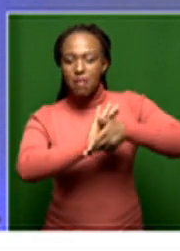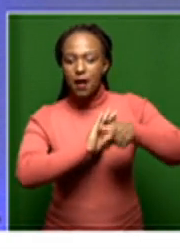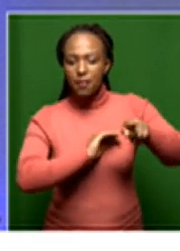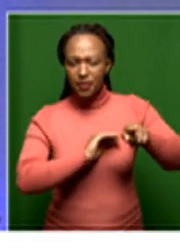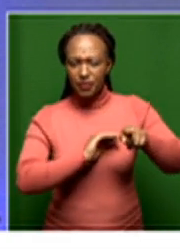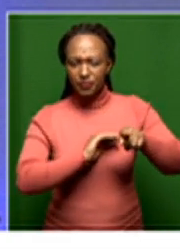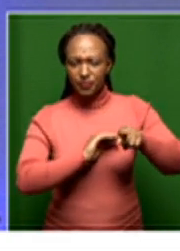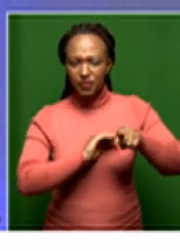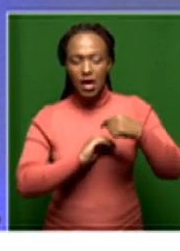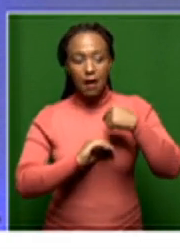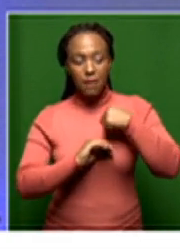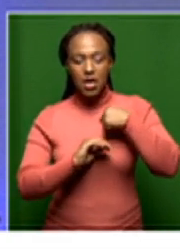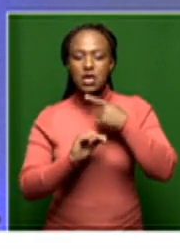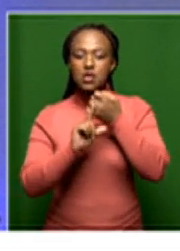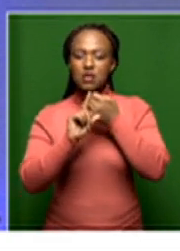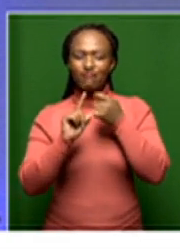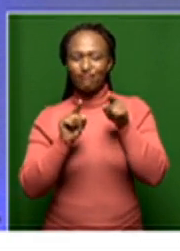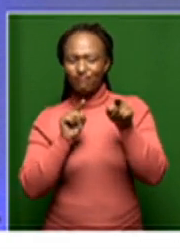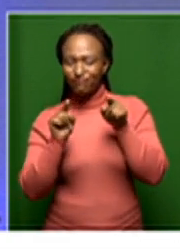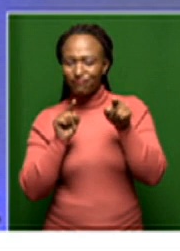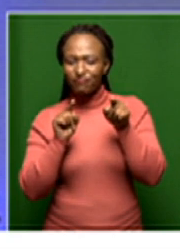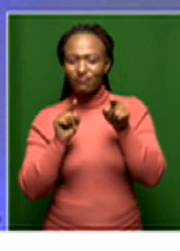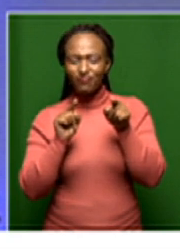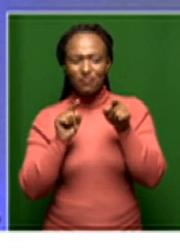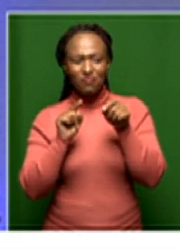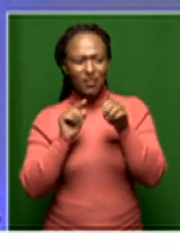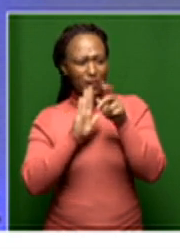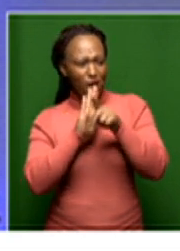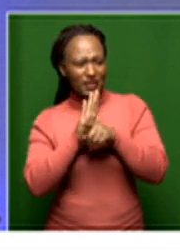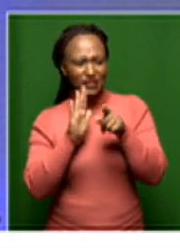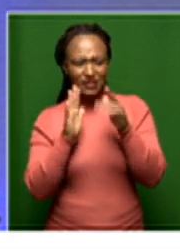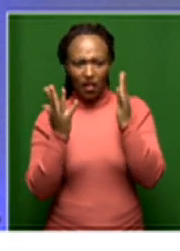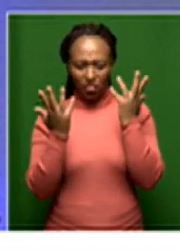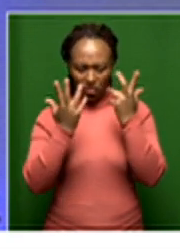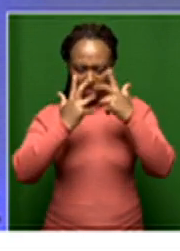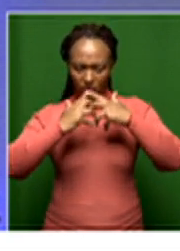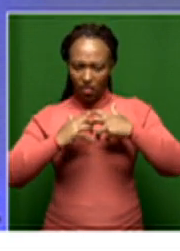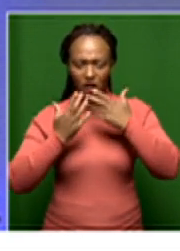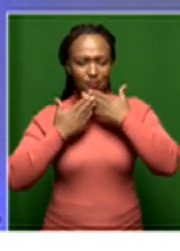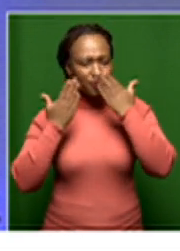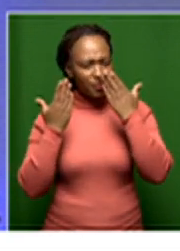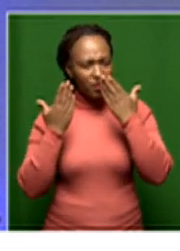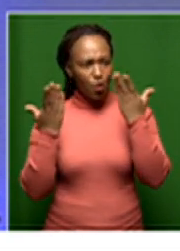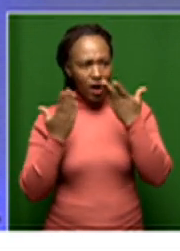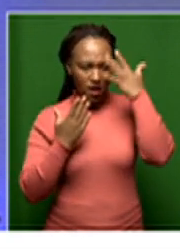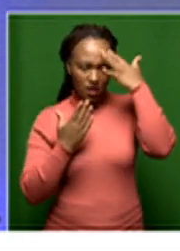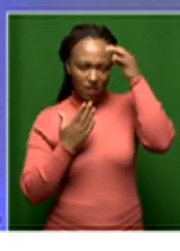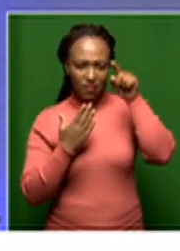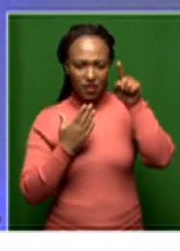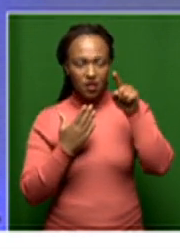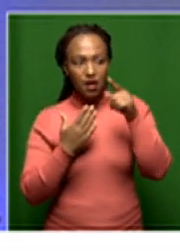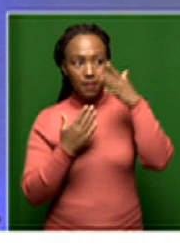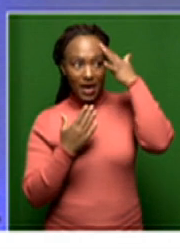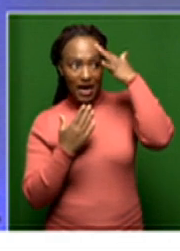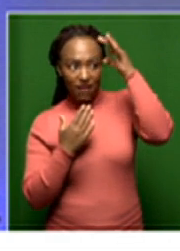reason that I can fathom is lack of policy coordination within the state. And I use the